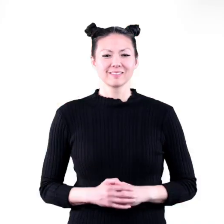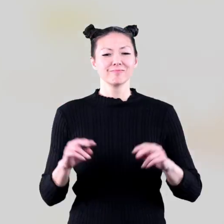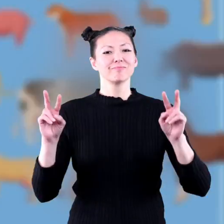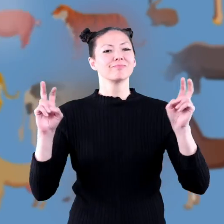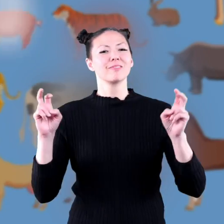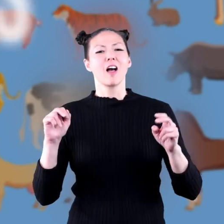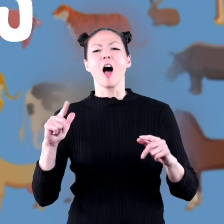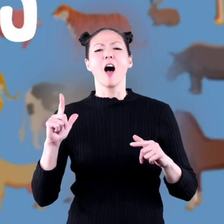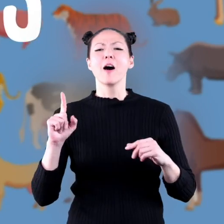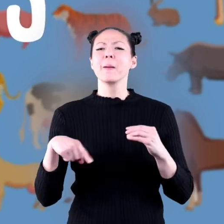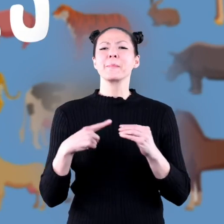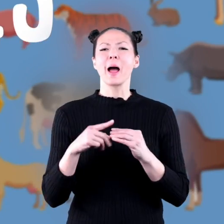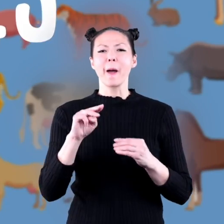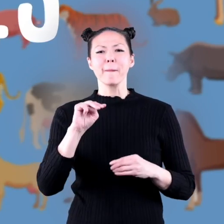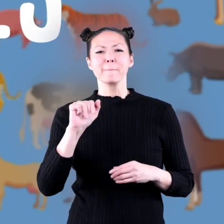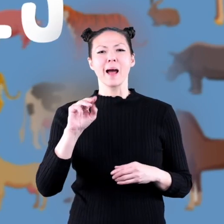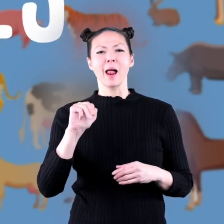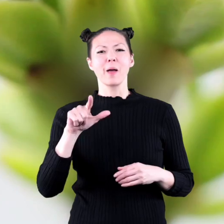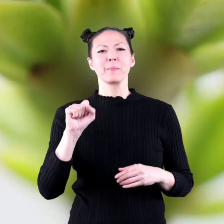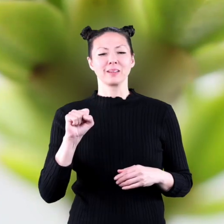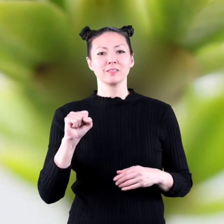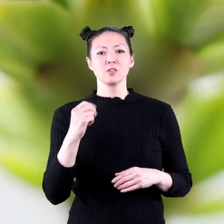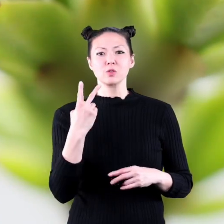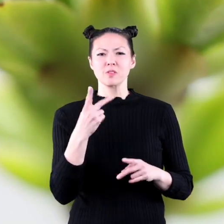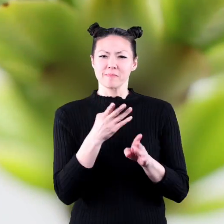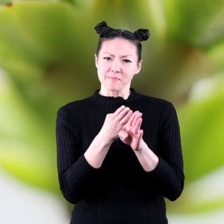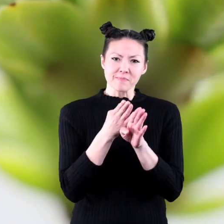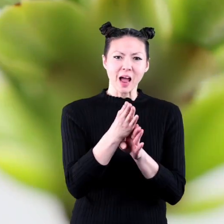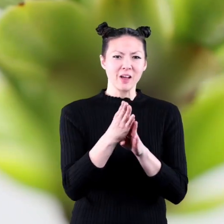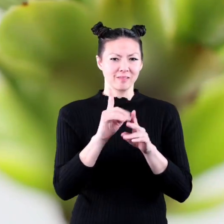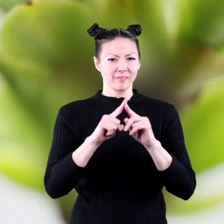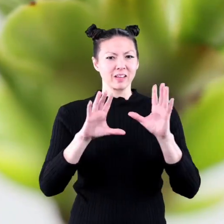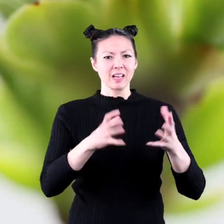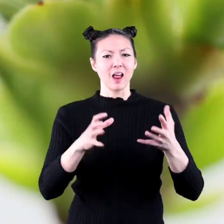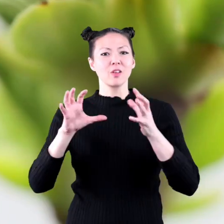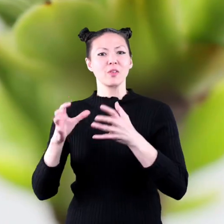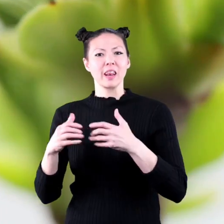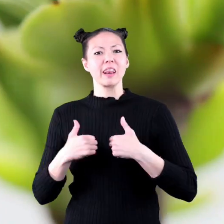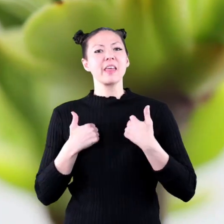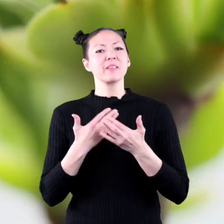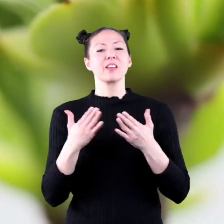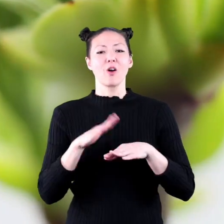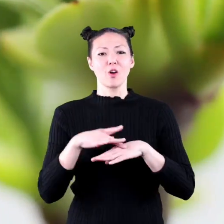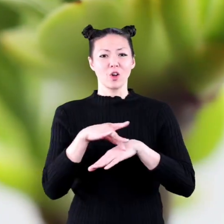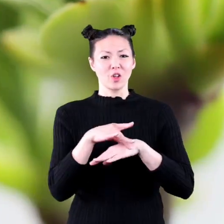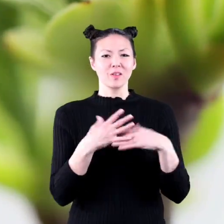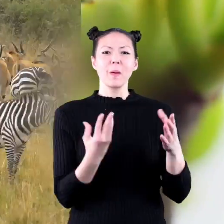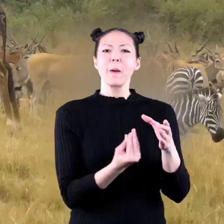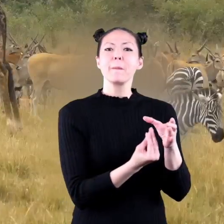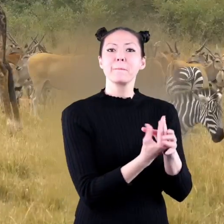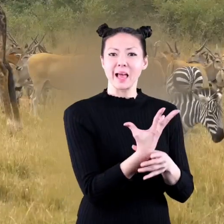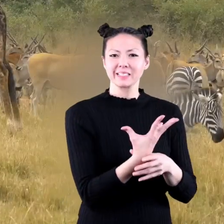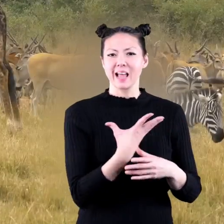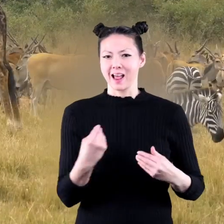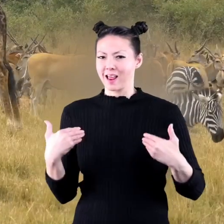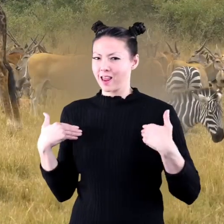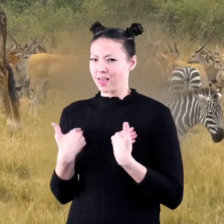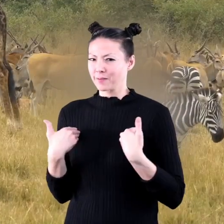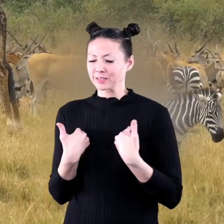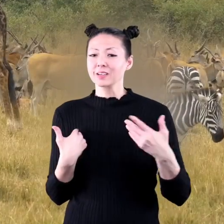all about mammals the two main categories of living things in the world are plants and animals